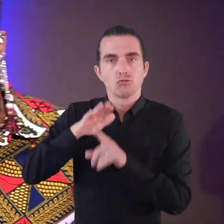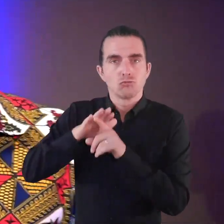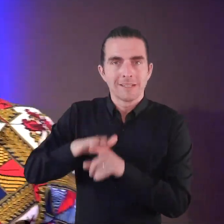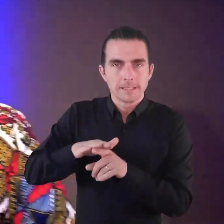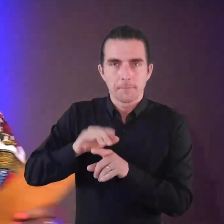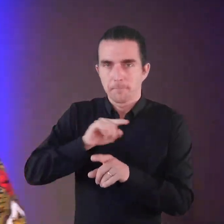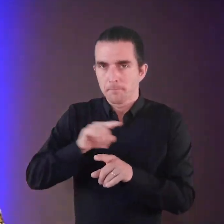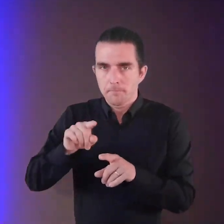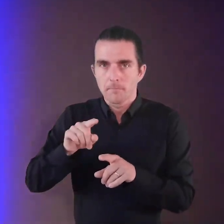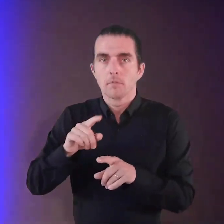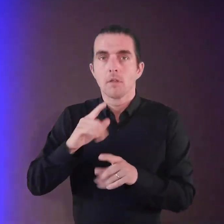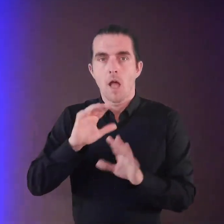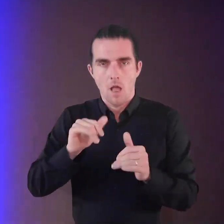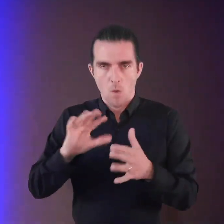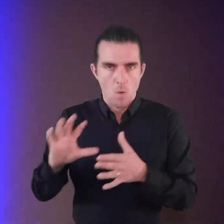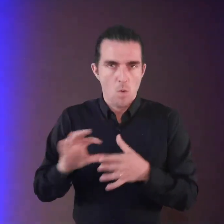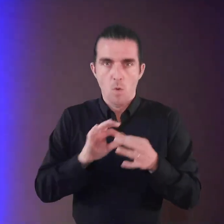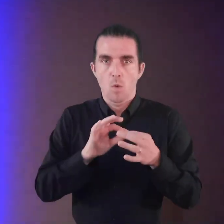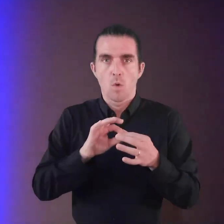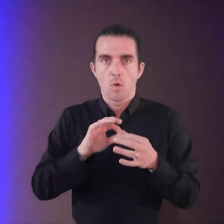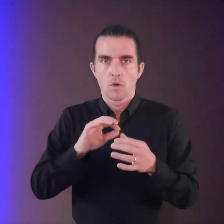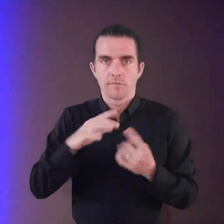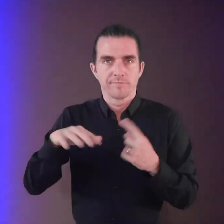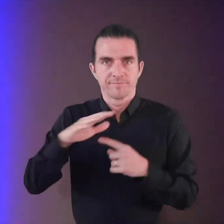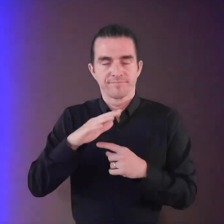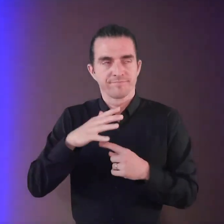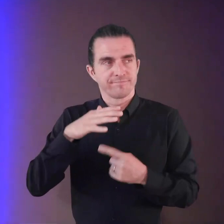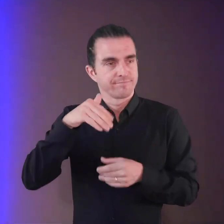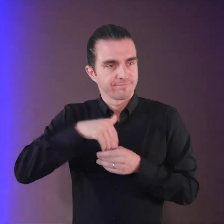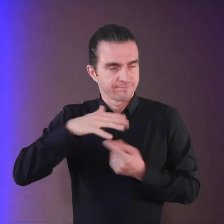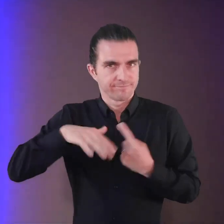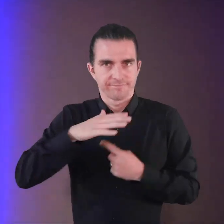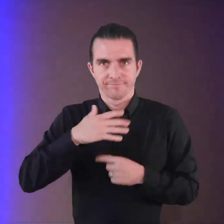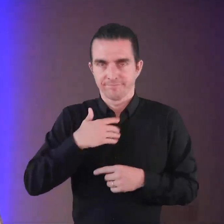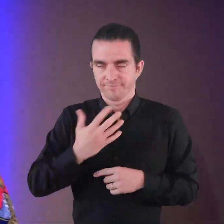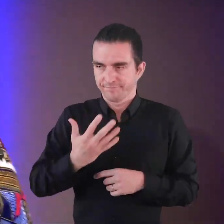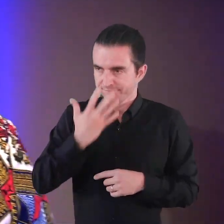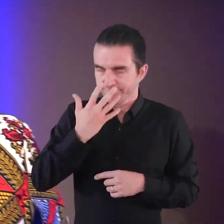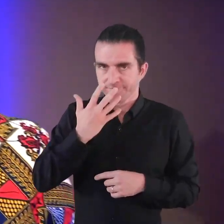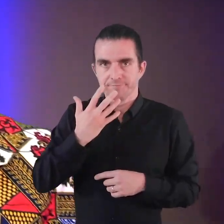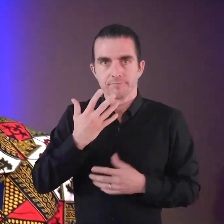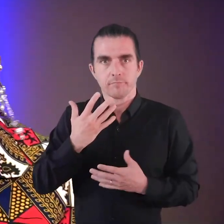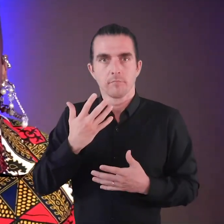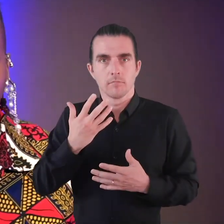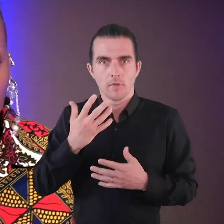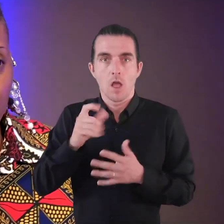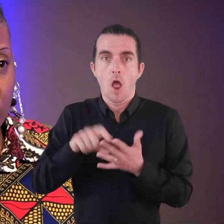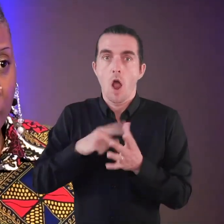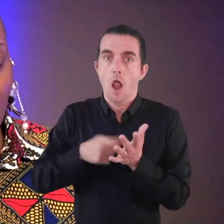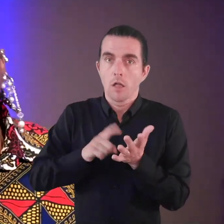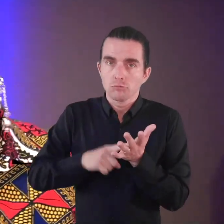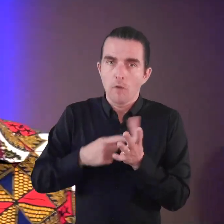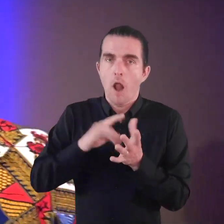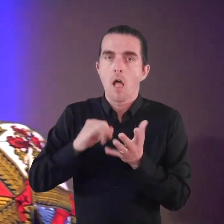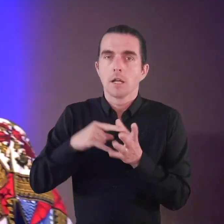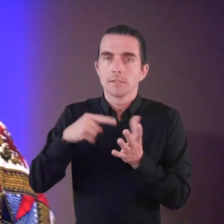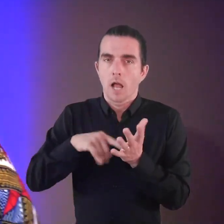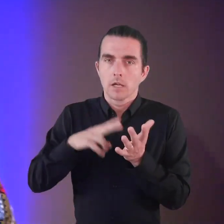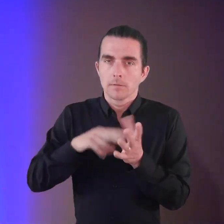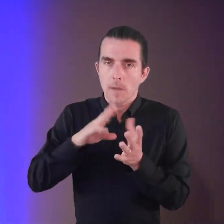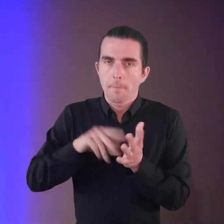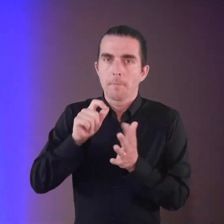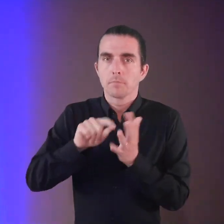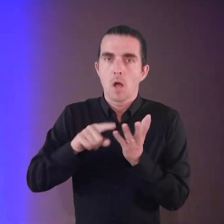and how that's correlated to internalised shame. And none of this is new. Akala,